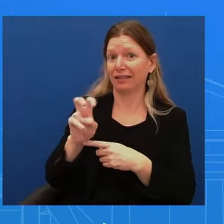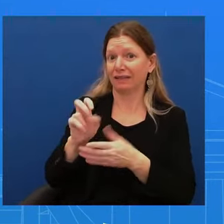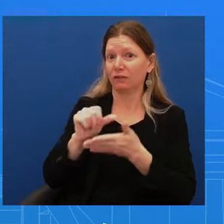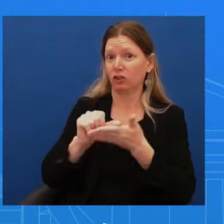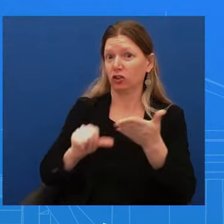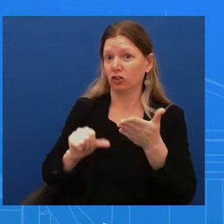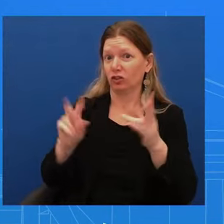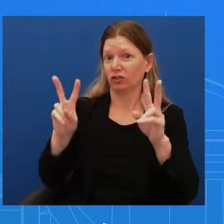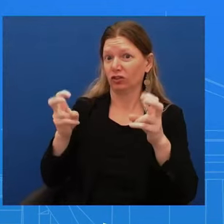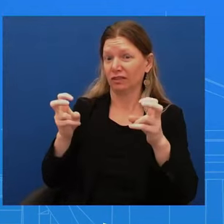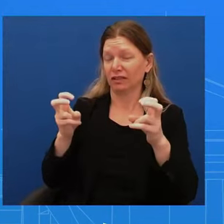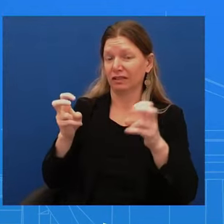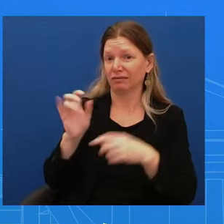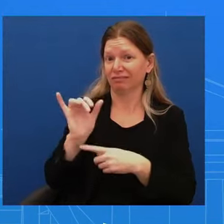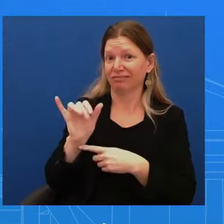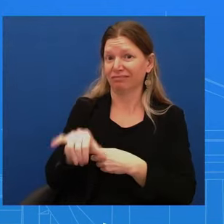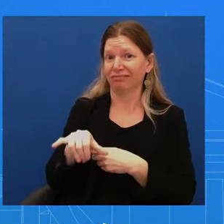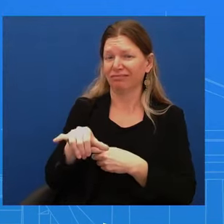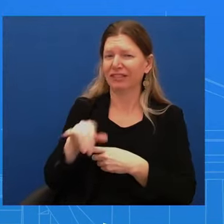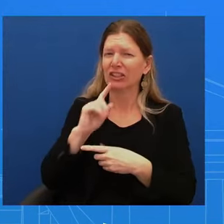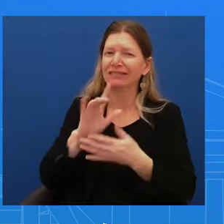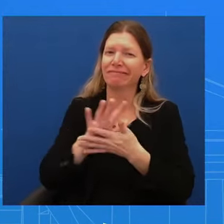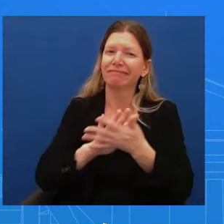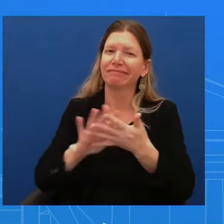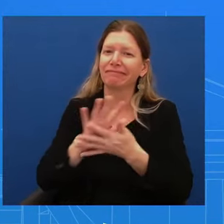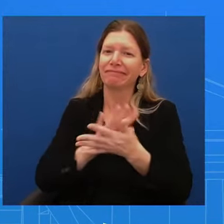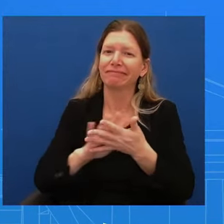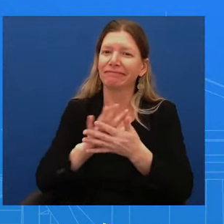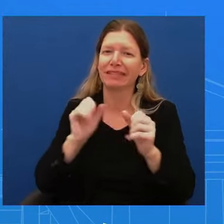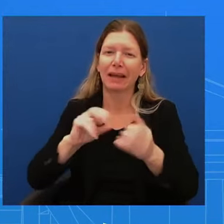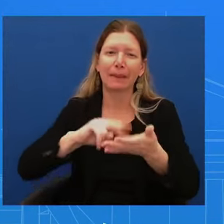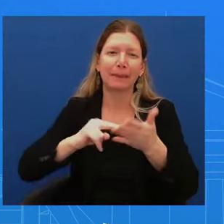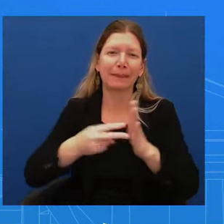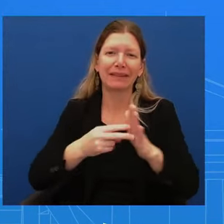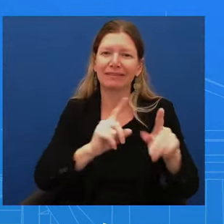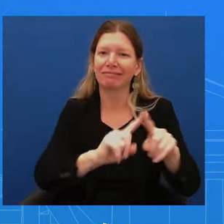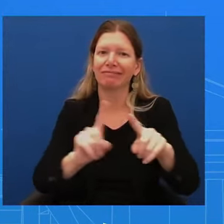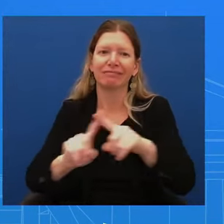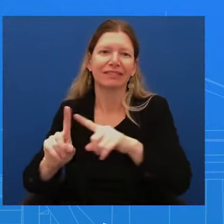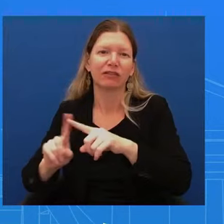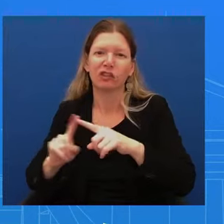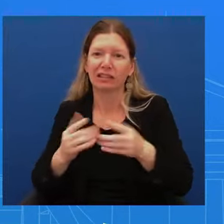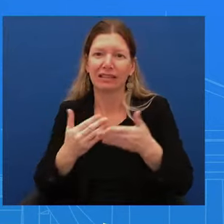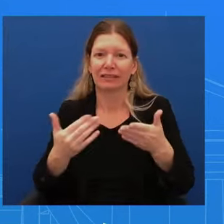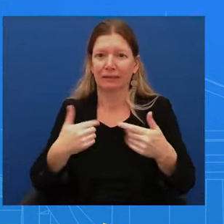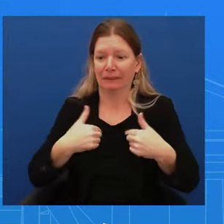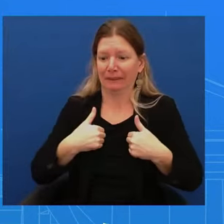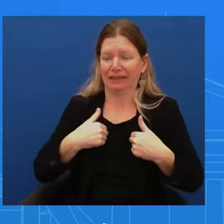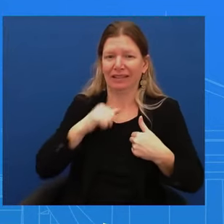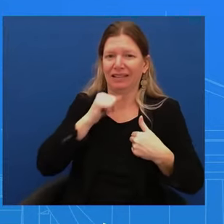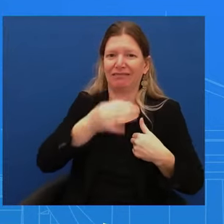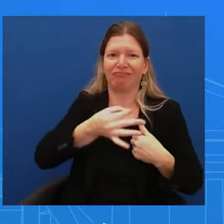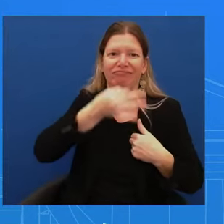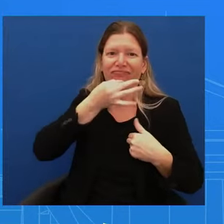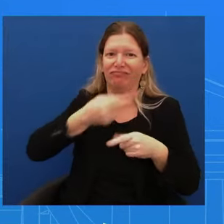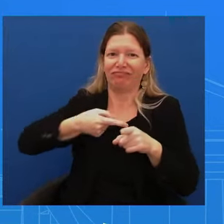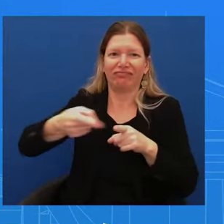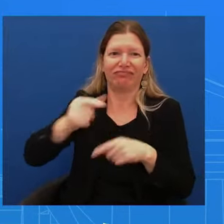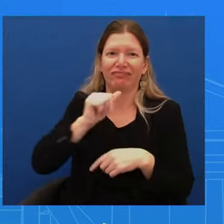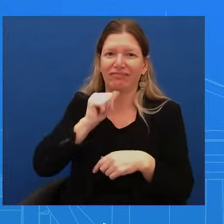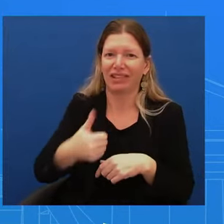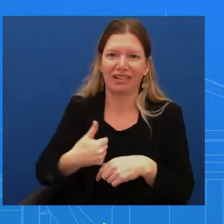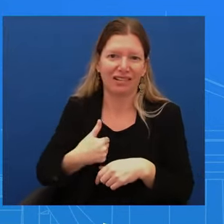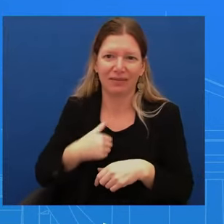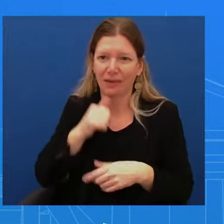You'd have to talk to the Pentagon and the doctors game. I'm not. I'm not a physician. The two physicians that are responsible, they use that phrase.